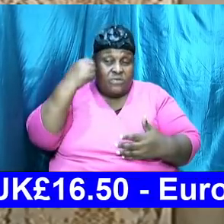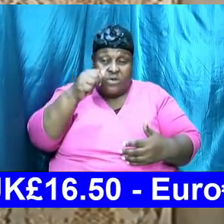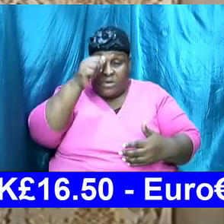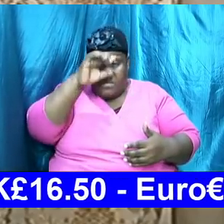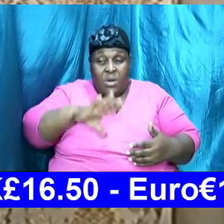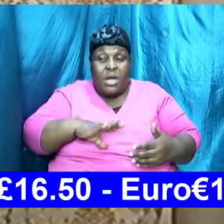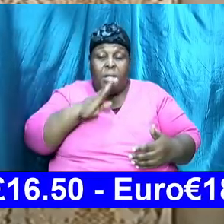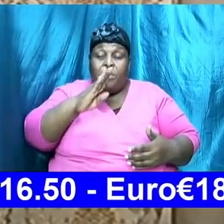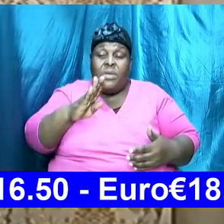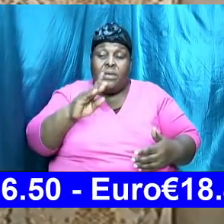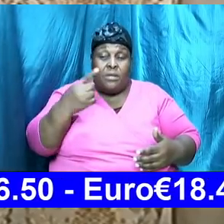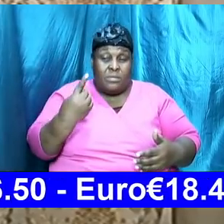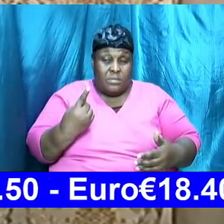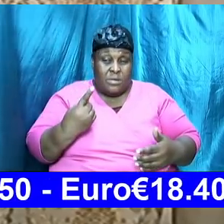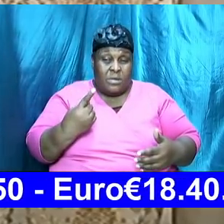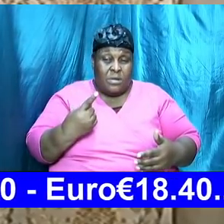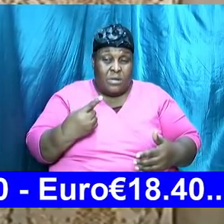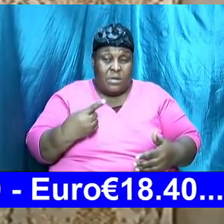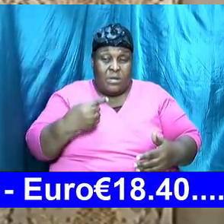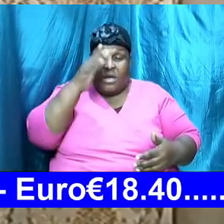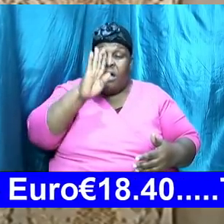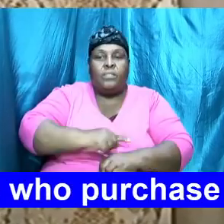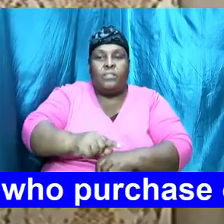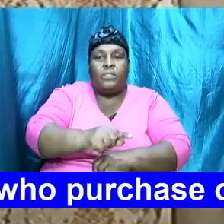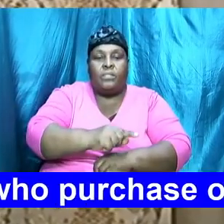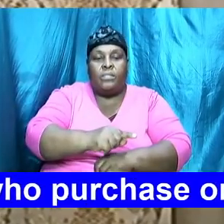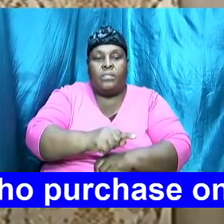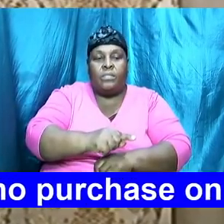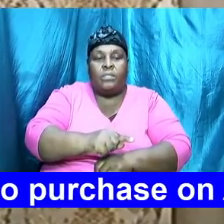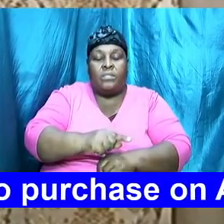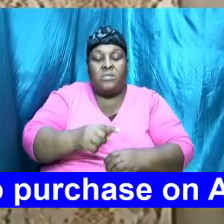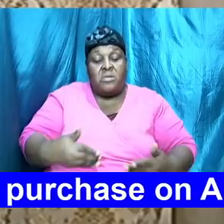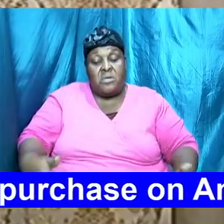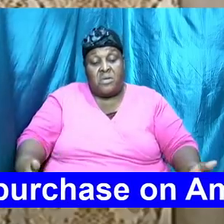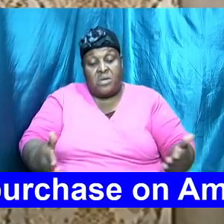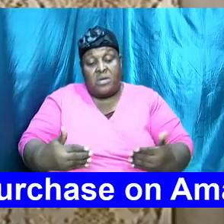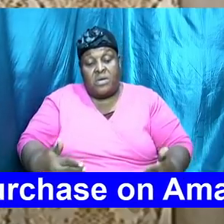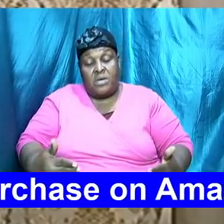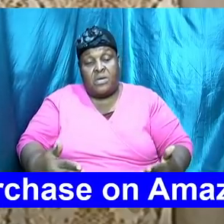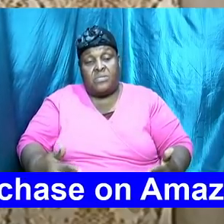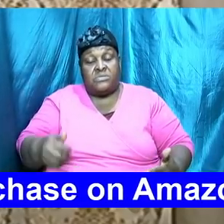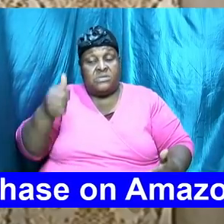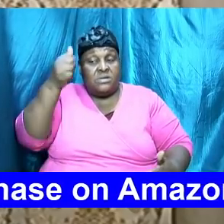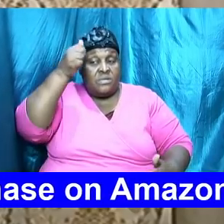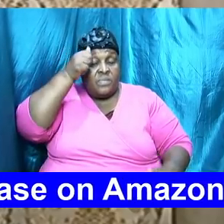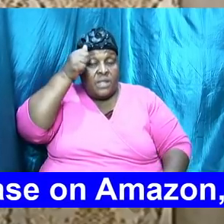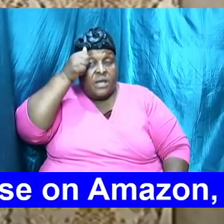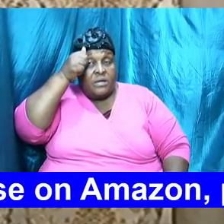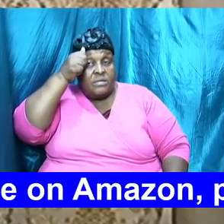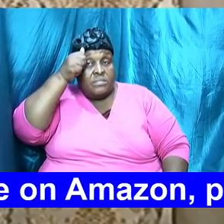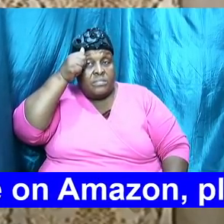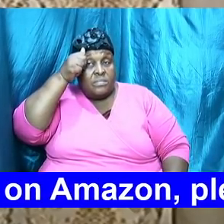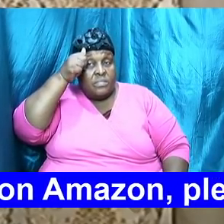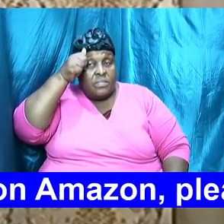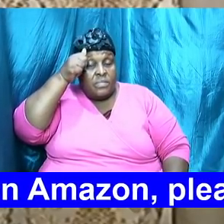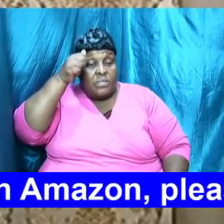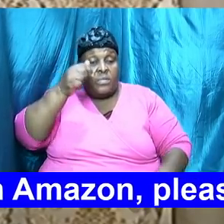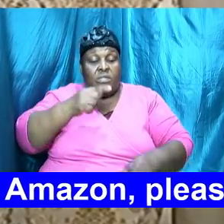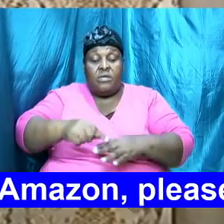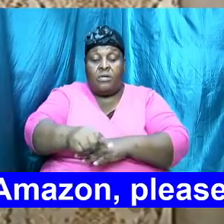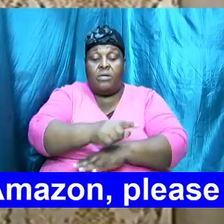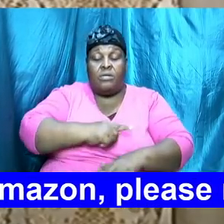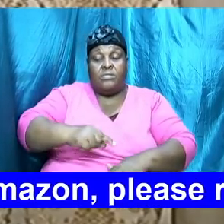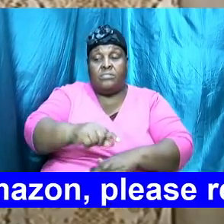God first had a relationship with him sequence Adam the garden